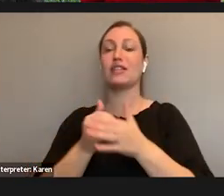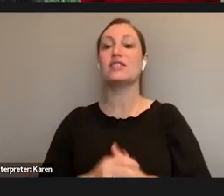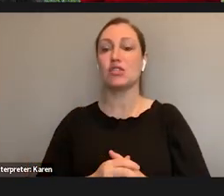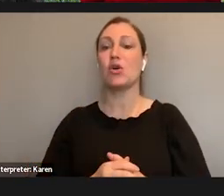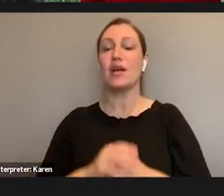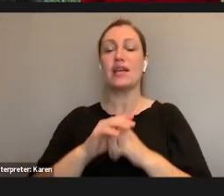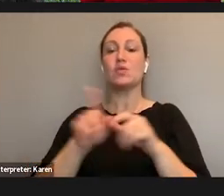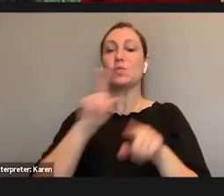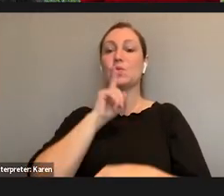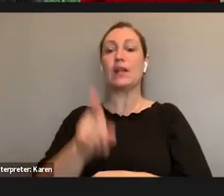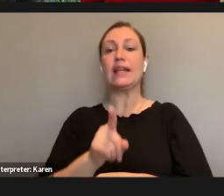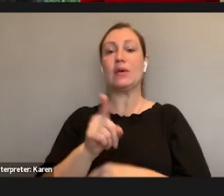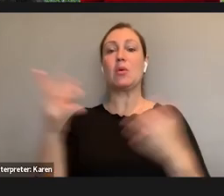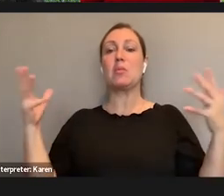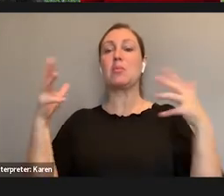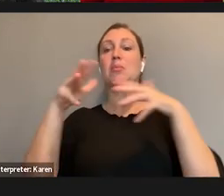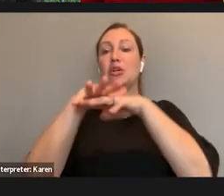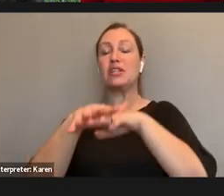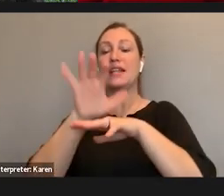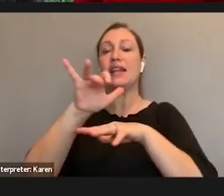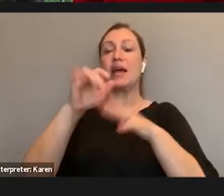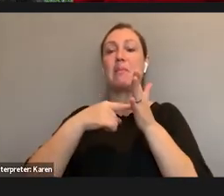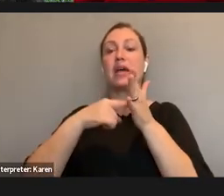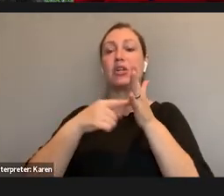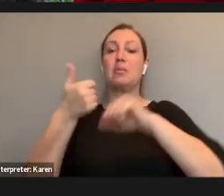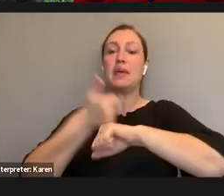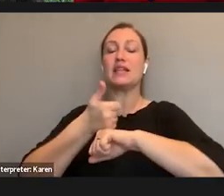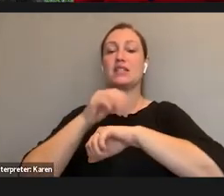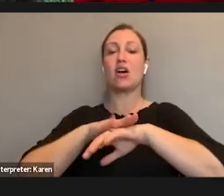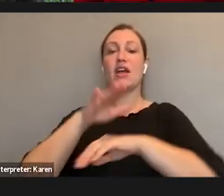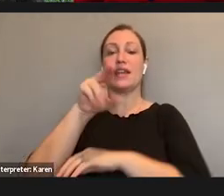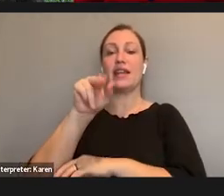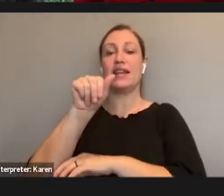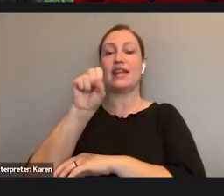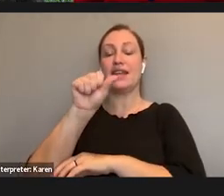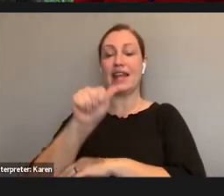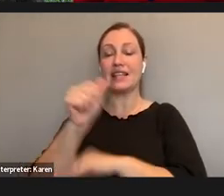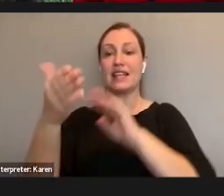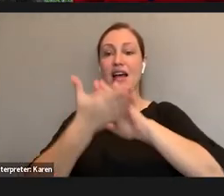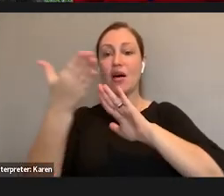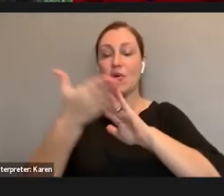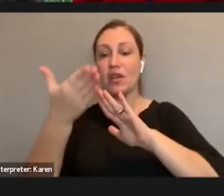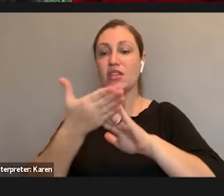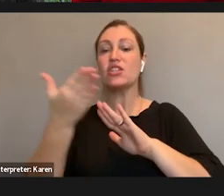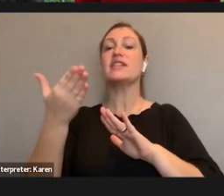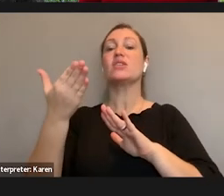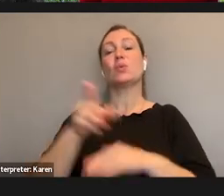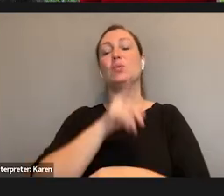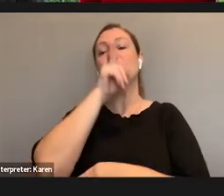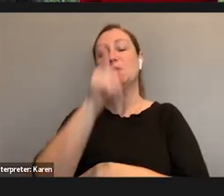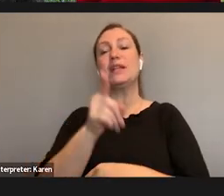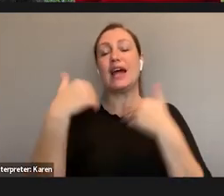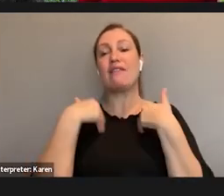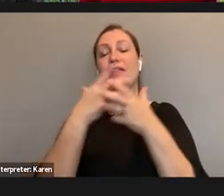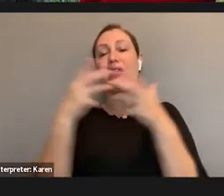we've got some NASA employees on this project who are going to really help